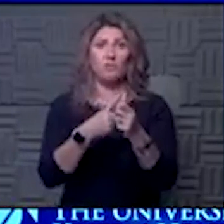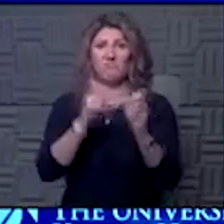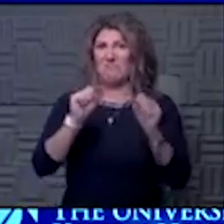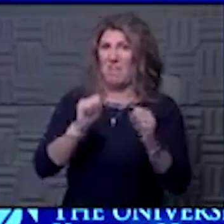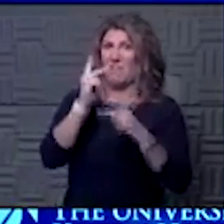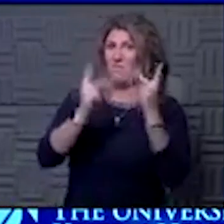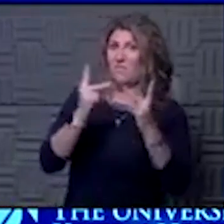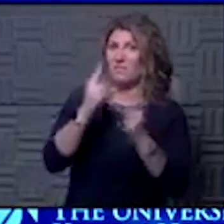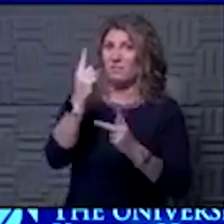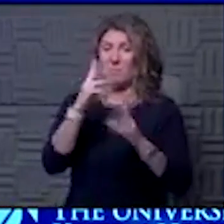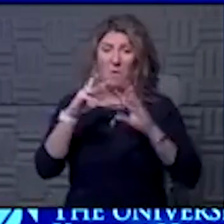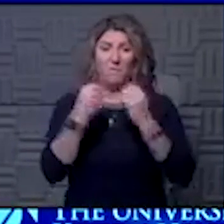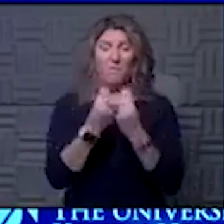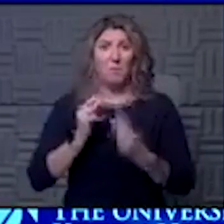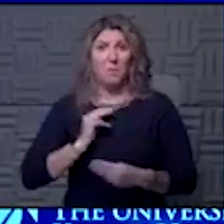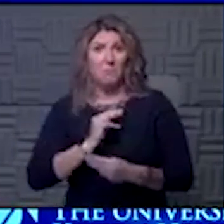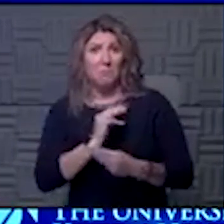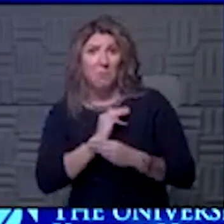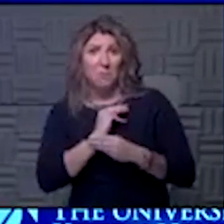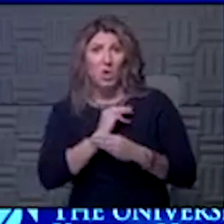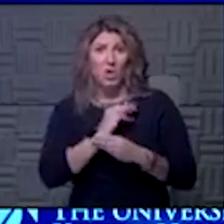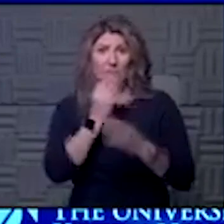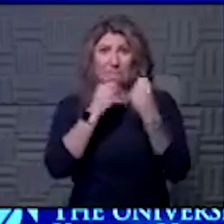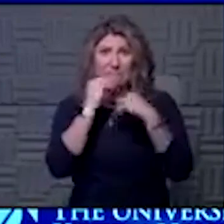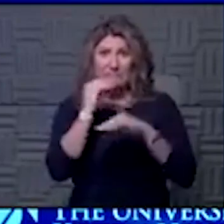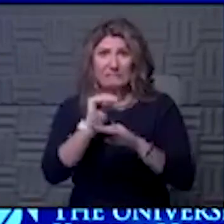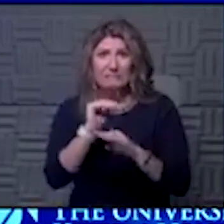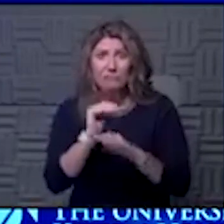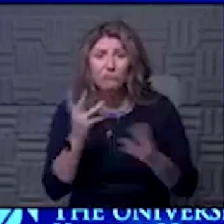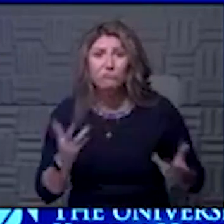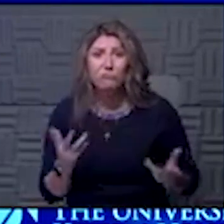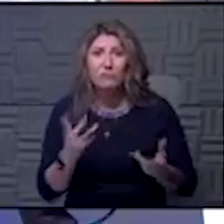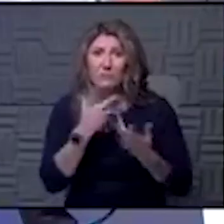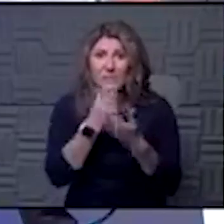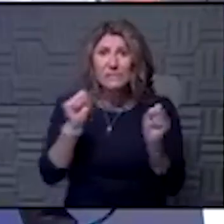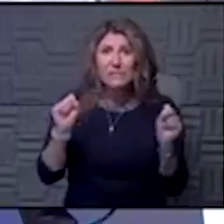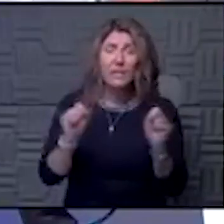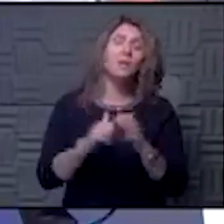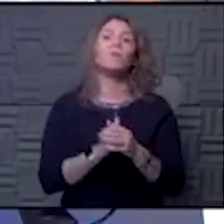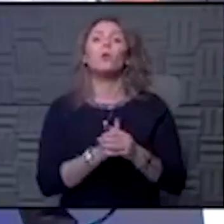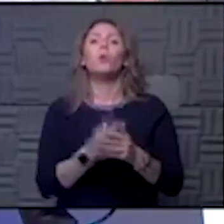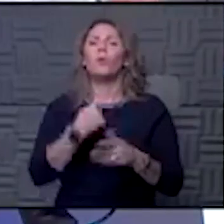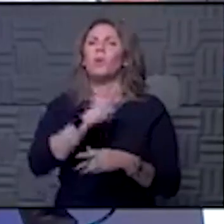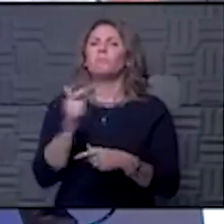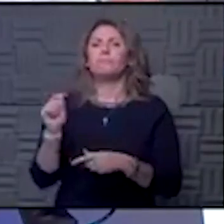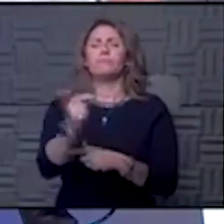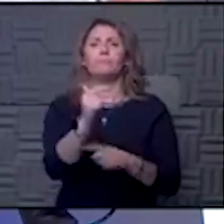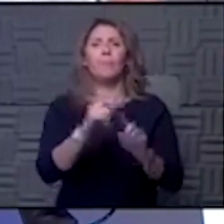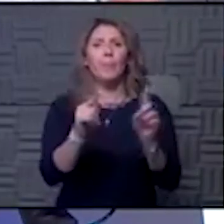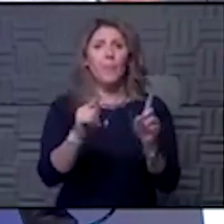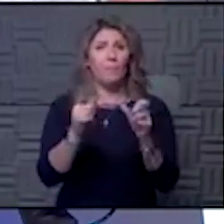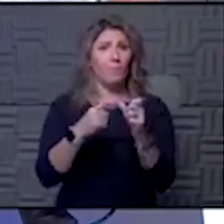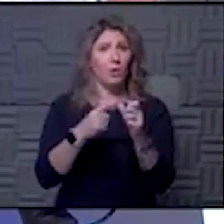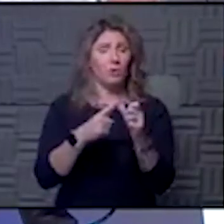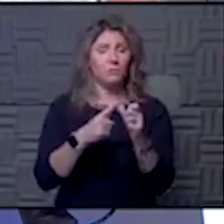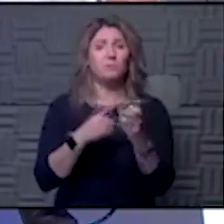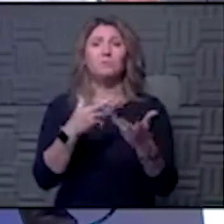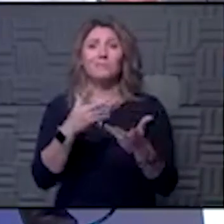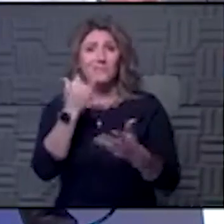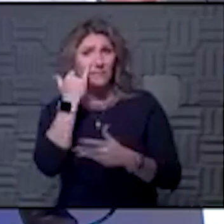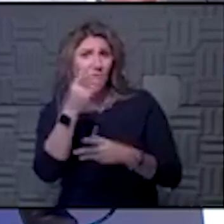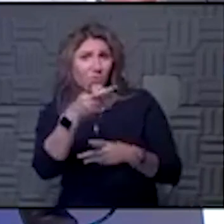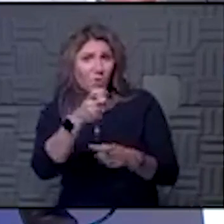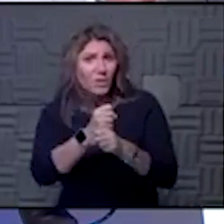dinner with them and be safe? Well, that's a great question. We'll kind of go around the horn here. But the first thing, Hawk, is if you get the